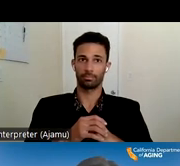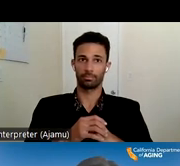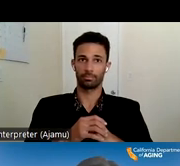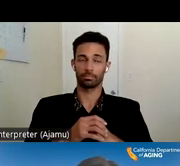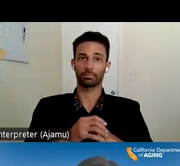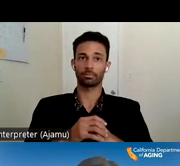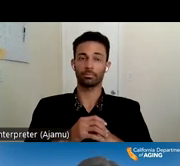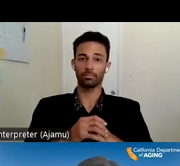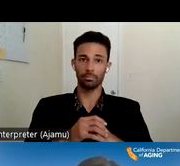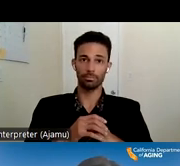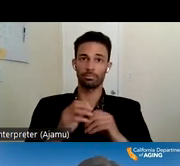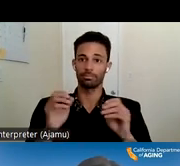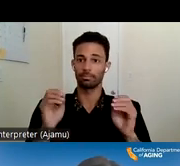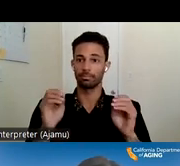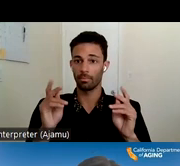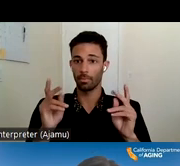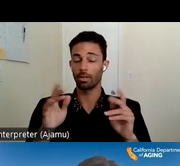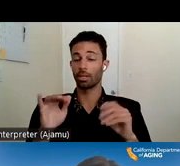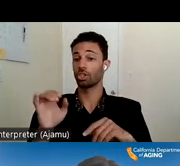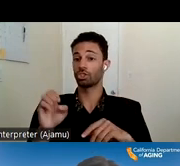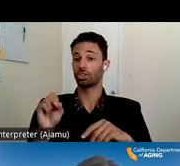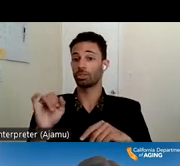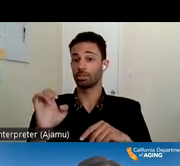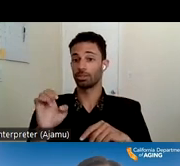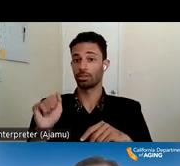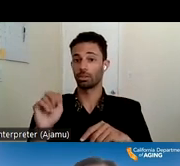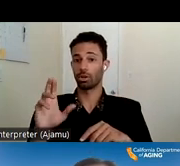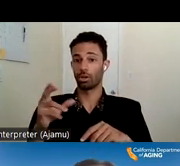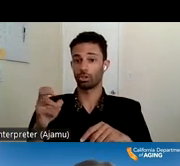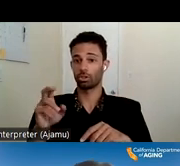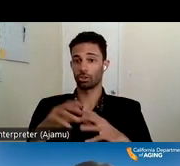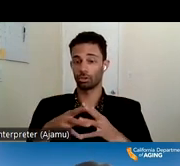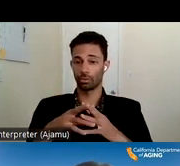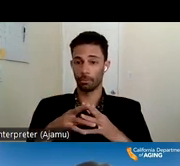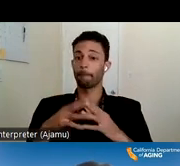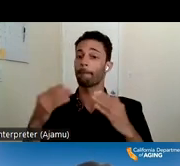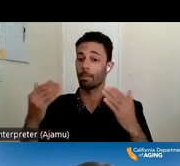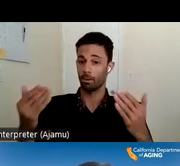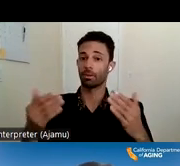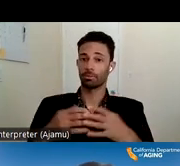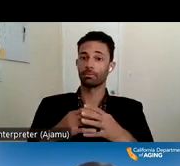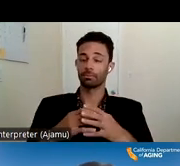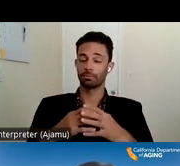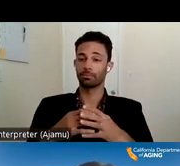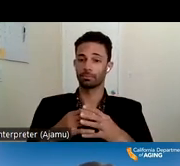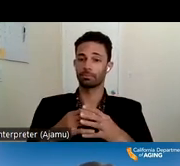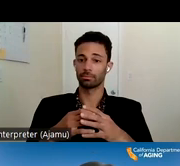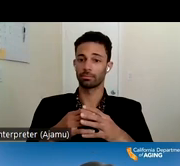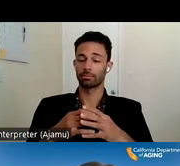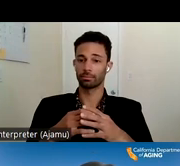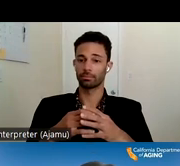okay yeah jesse archer jesse archer go ahead you can unmute your line